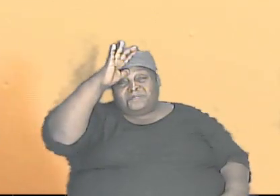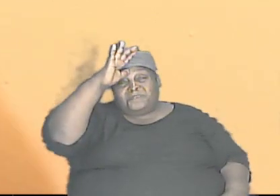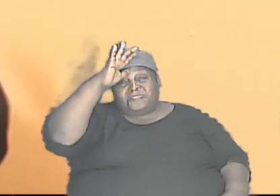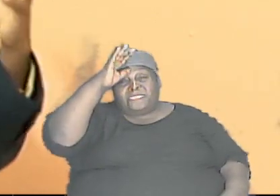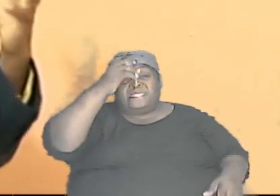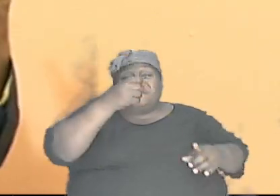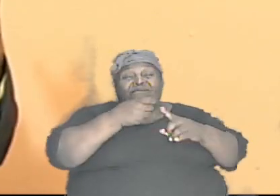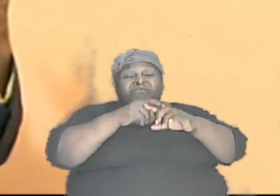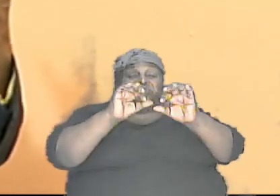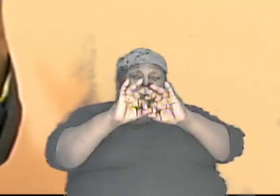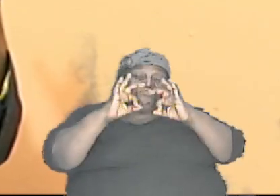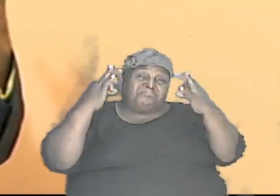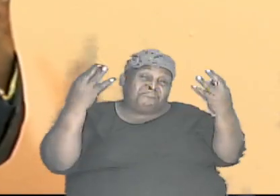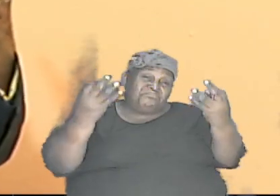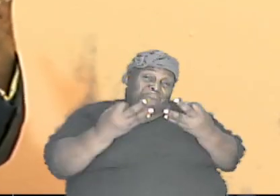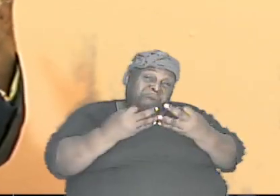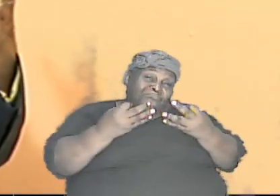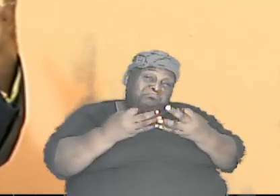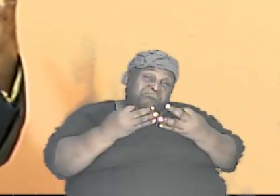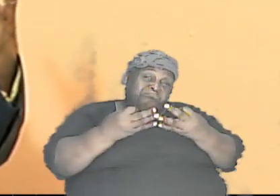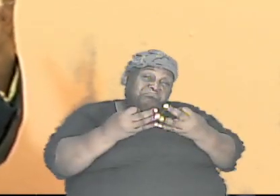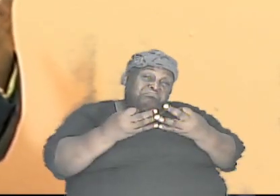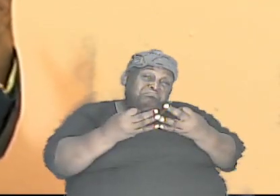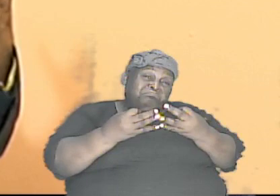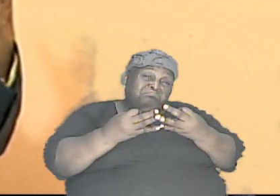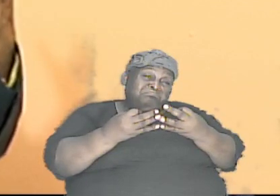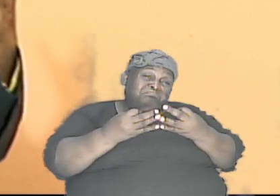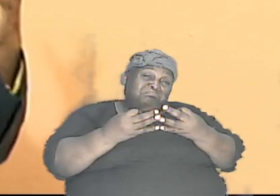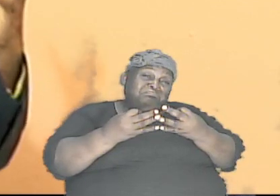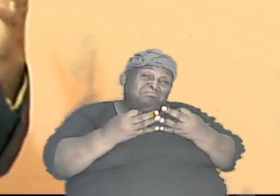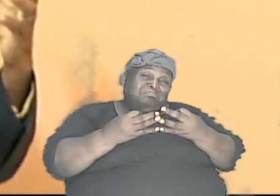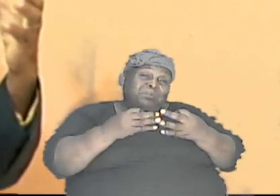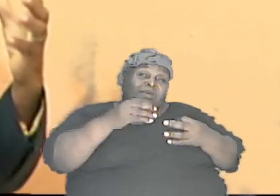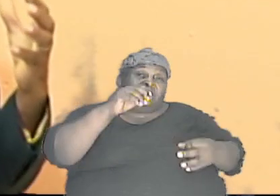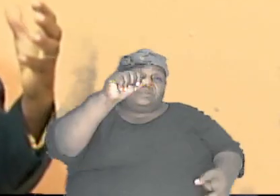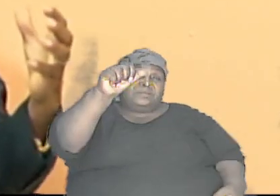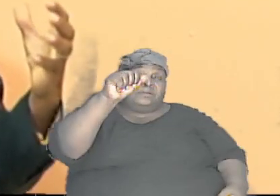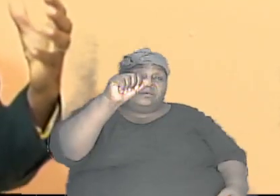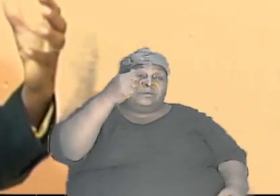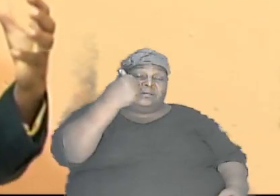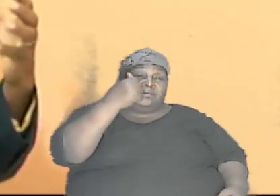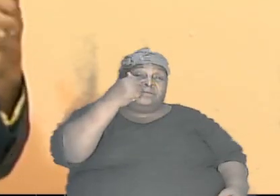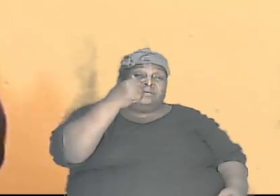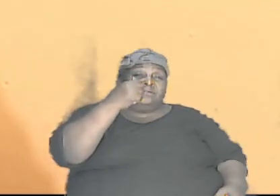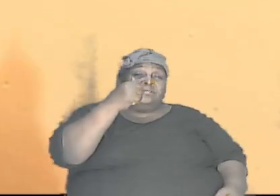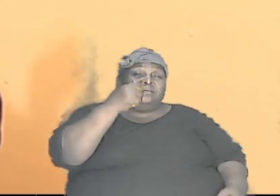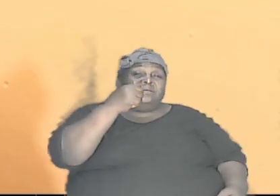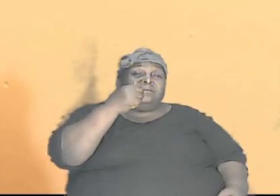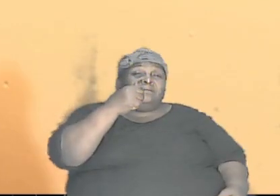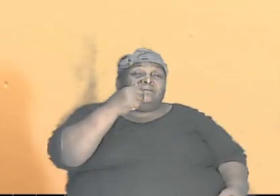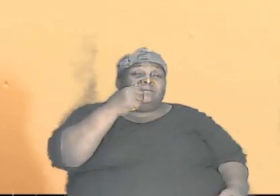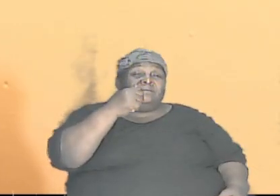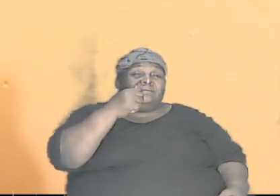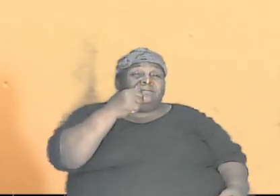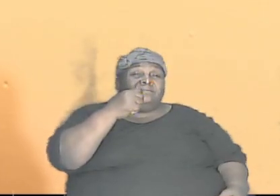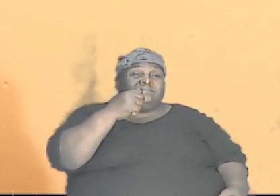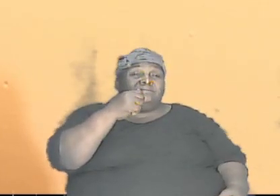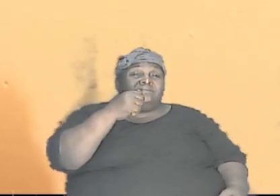is from a family, it's about probably ten of them in his family.